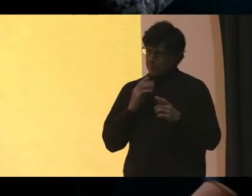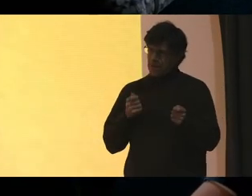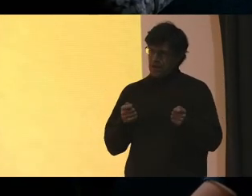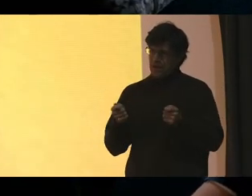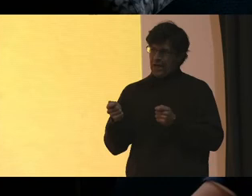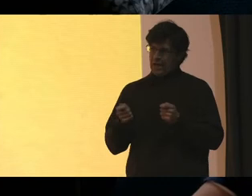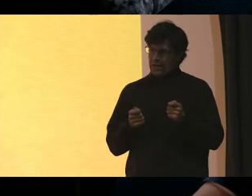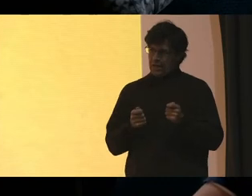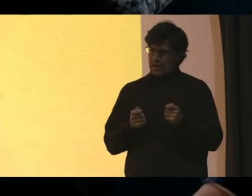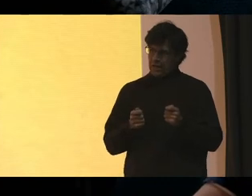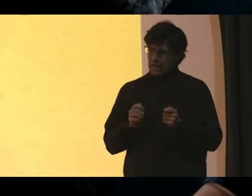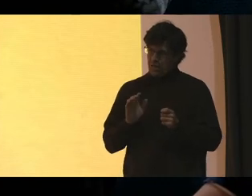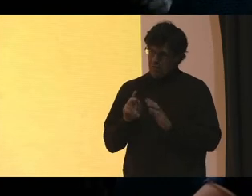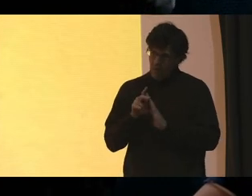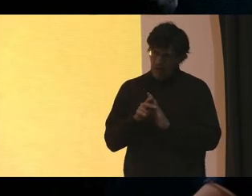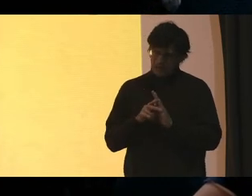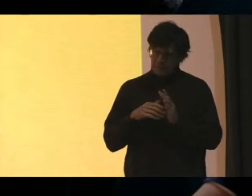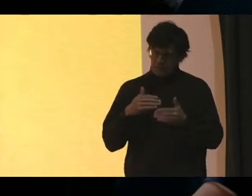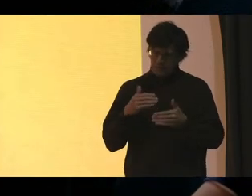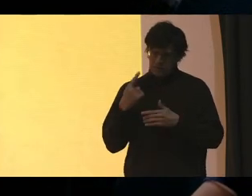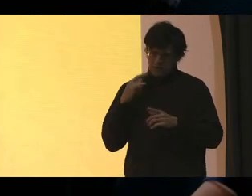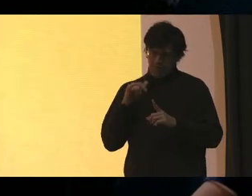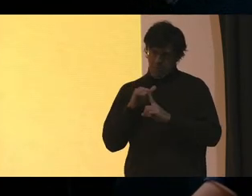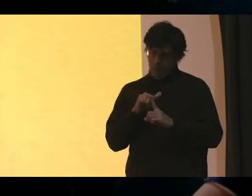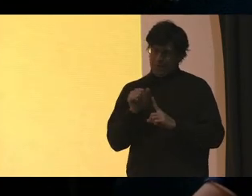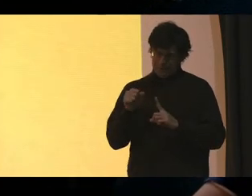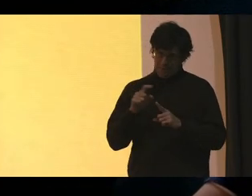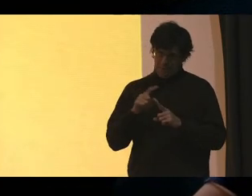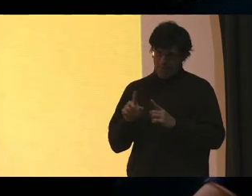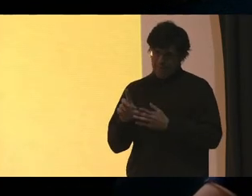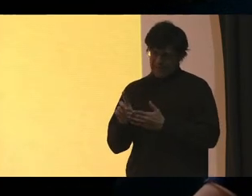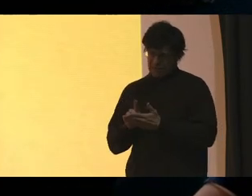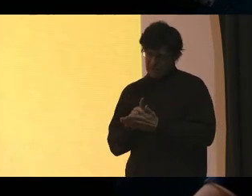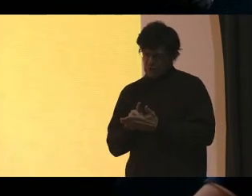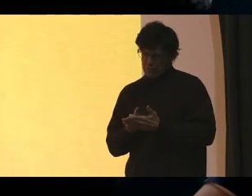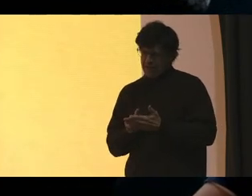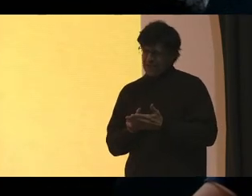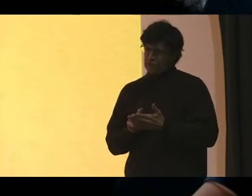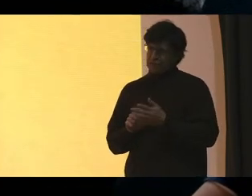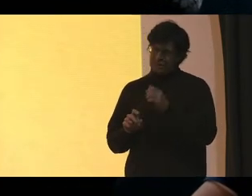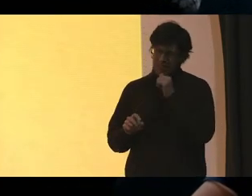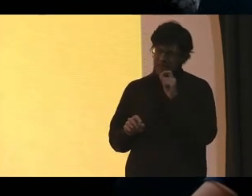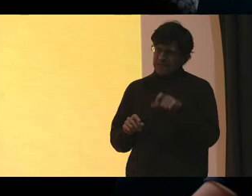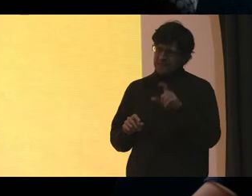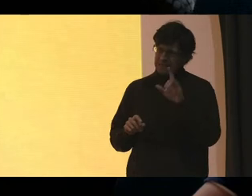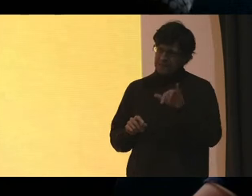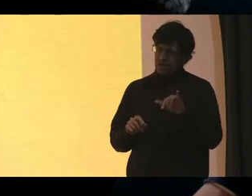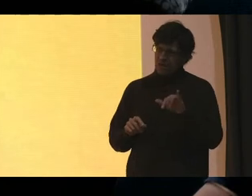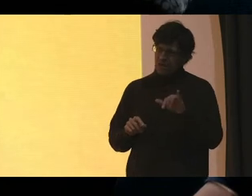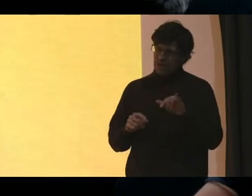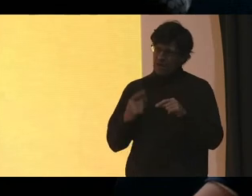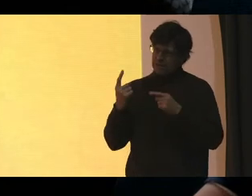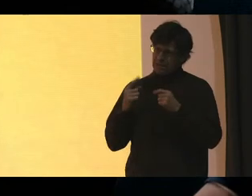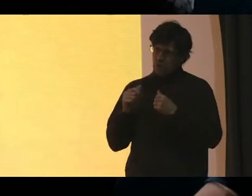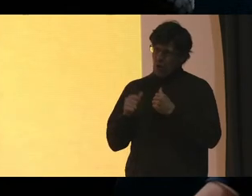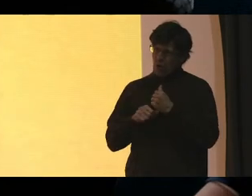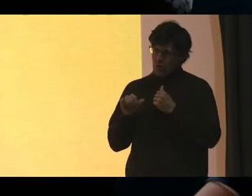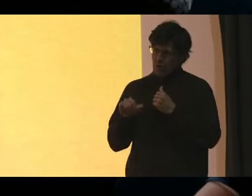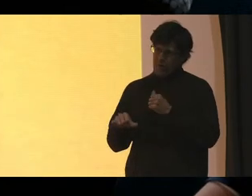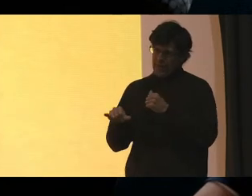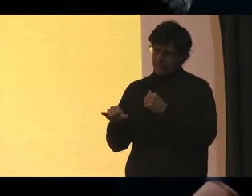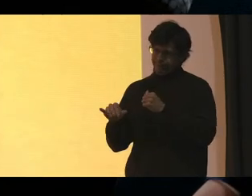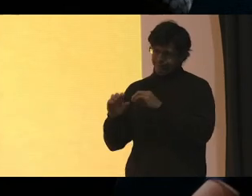are policies and procedures for bullying But the discrimination is not necessarily considered underneath that umbrella